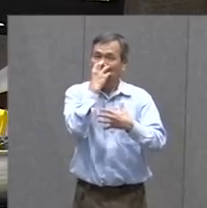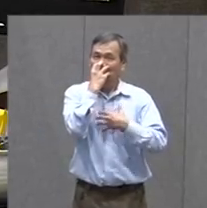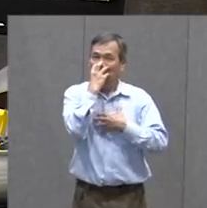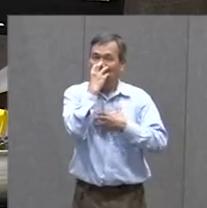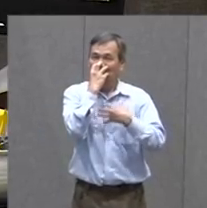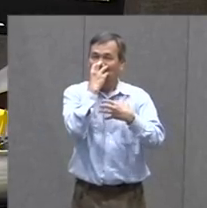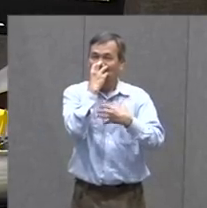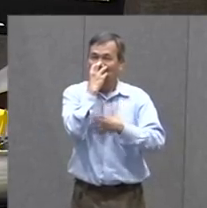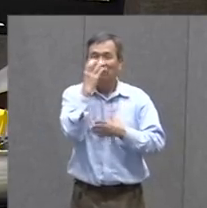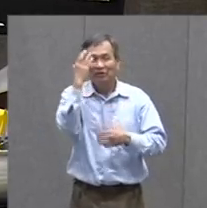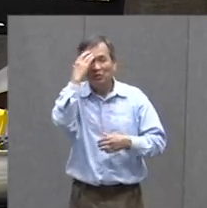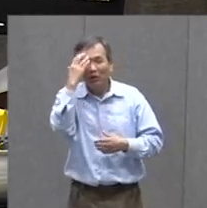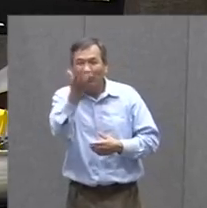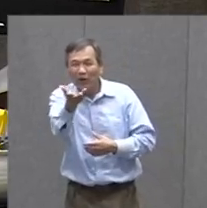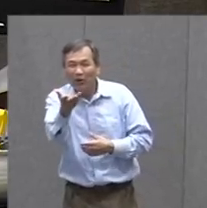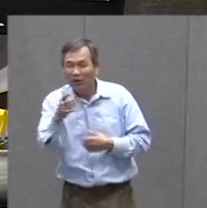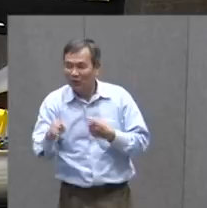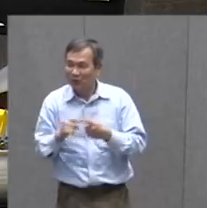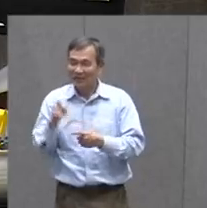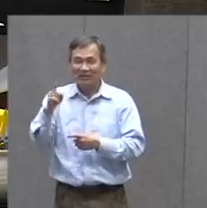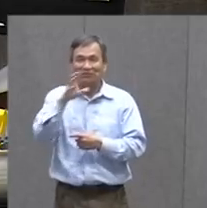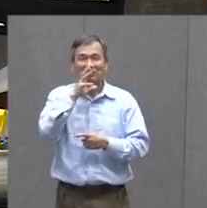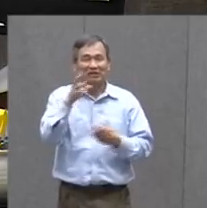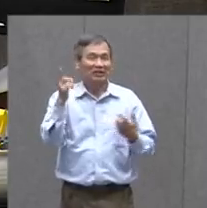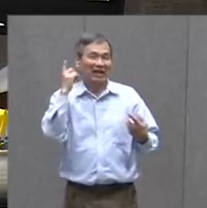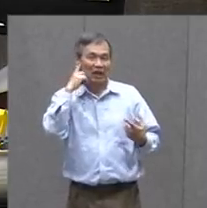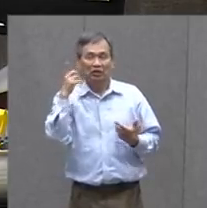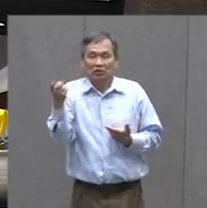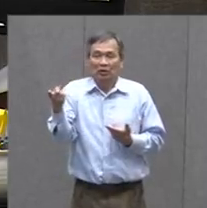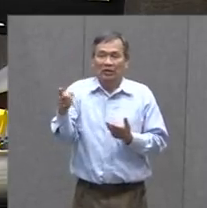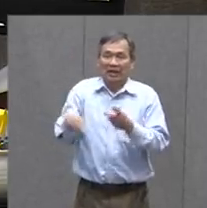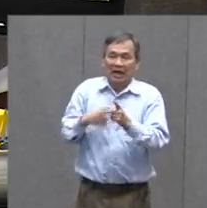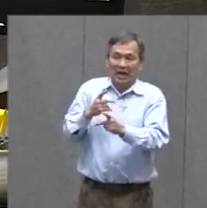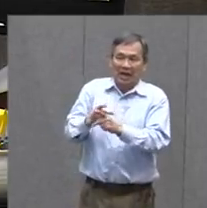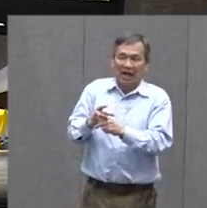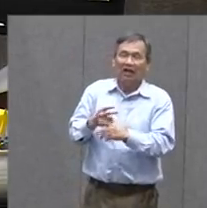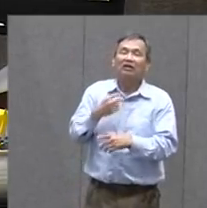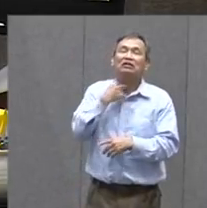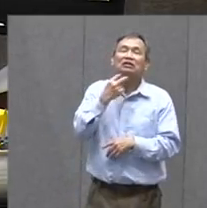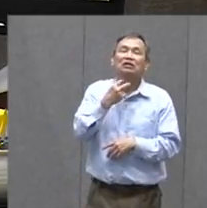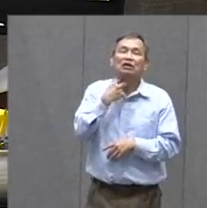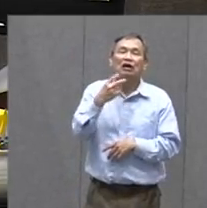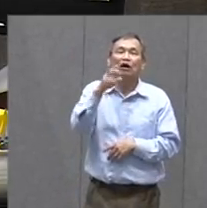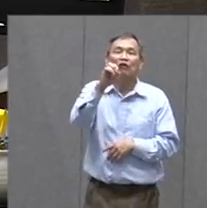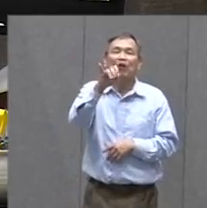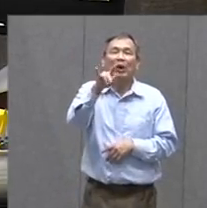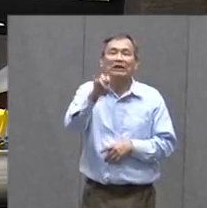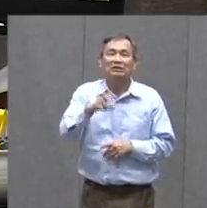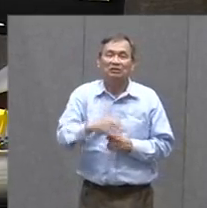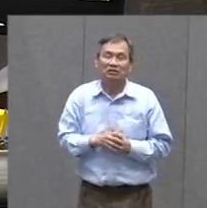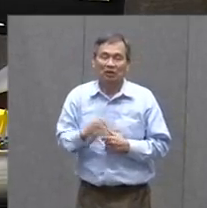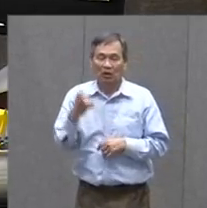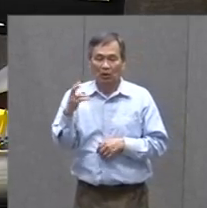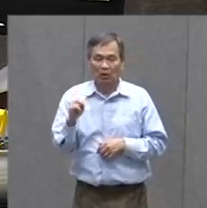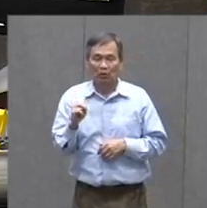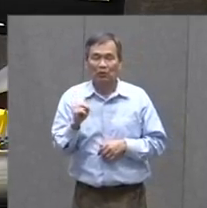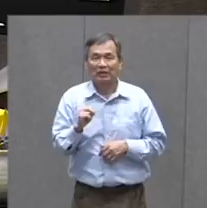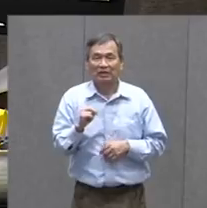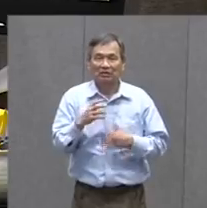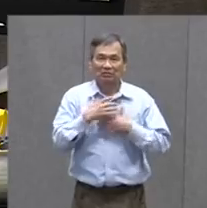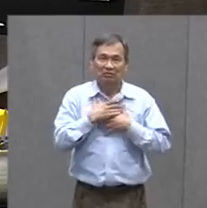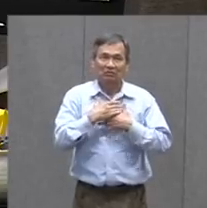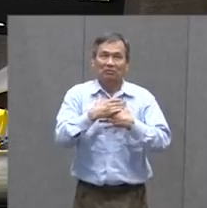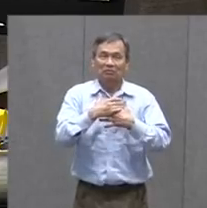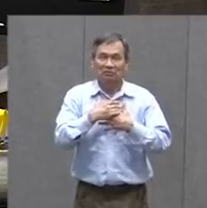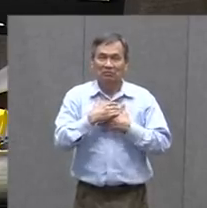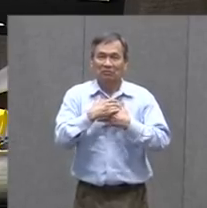That Goes On When He Speaks Because You Can Hear His Respirator Or Ventilator When He Talks As He Breathes